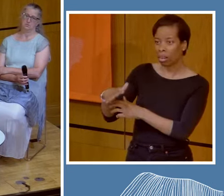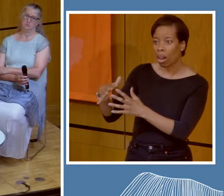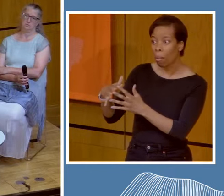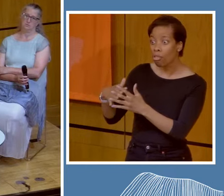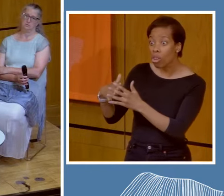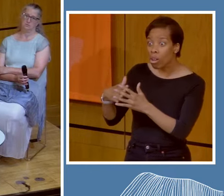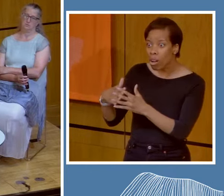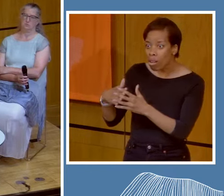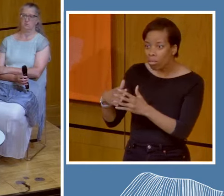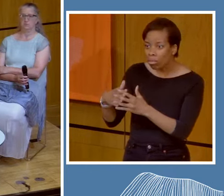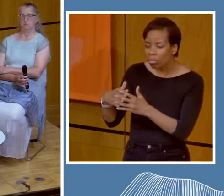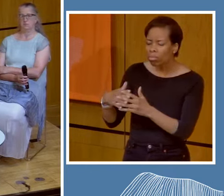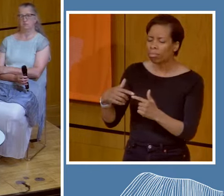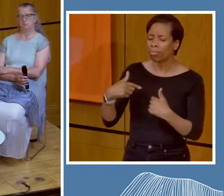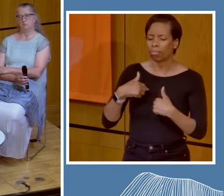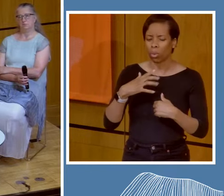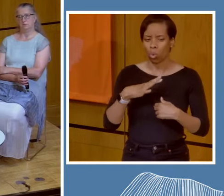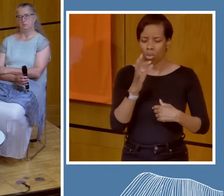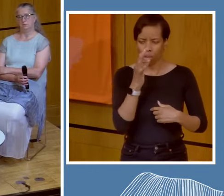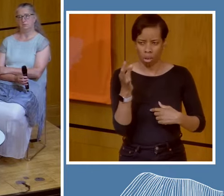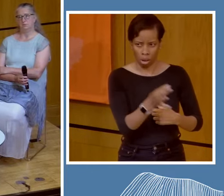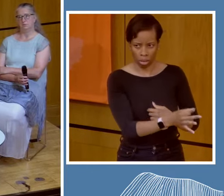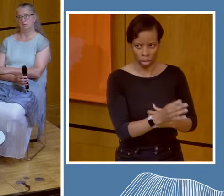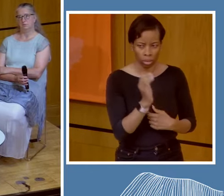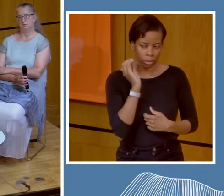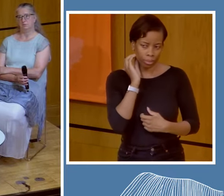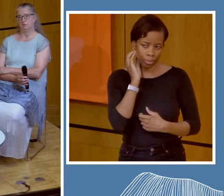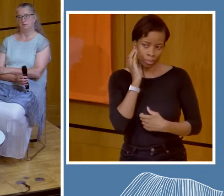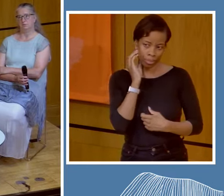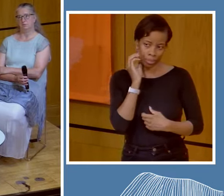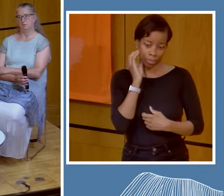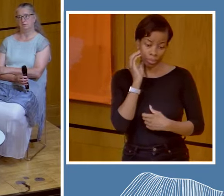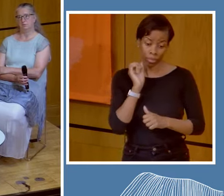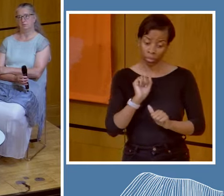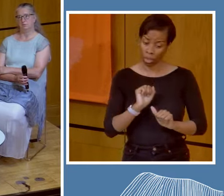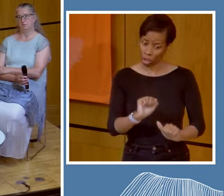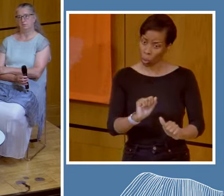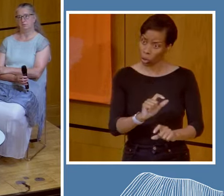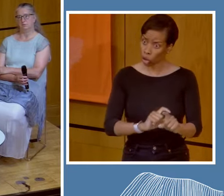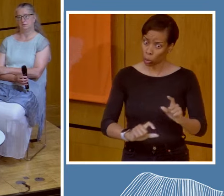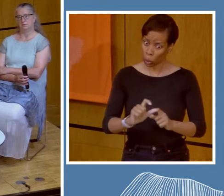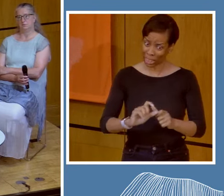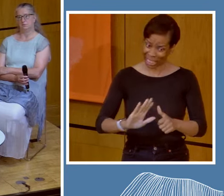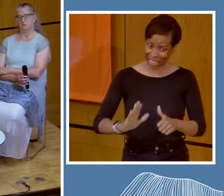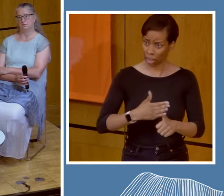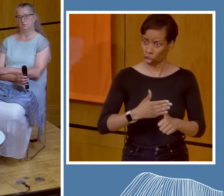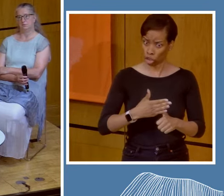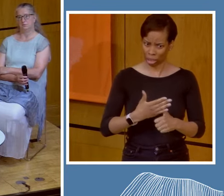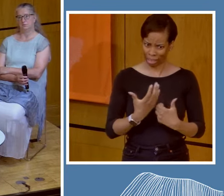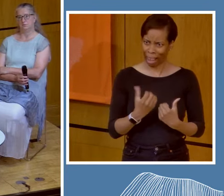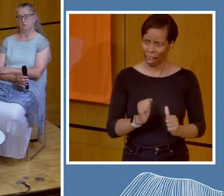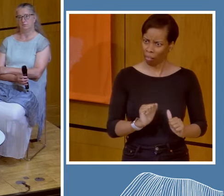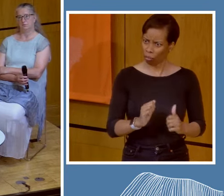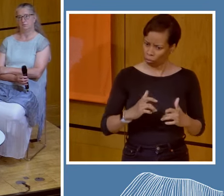that these kind of points of view of indigenous people can become enshrined in a way that